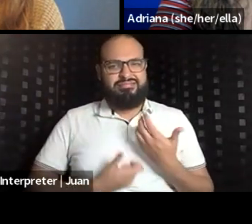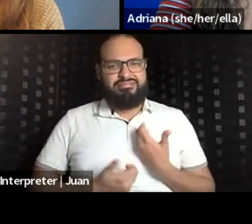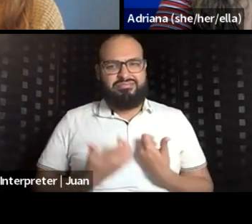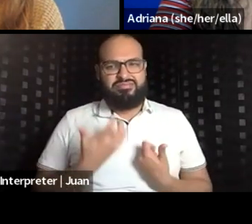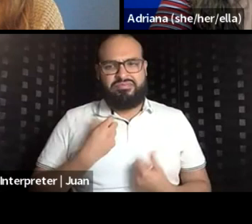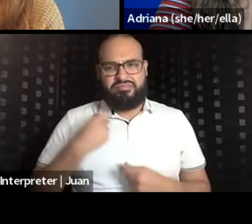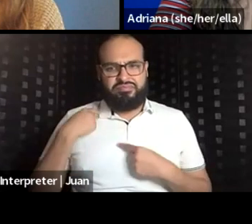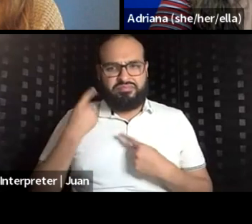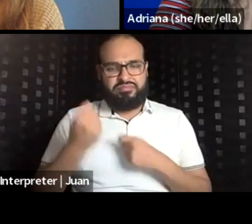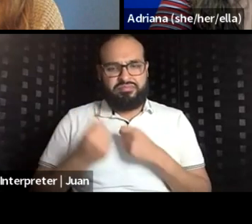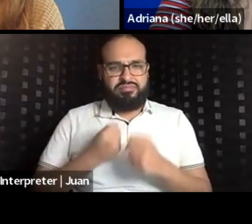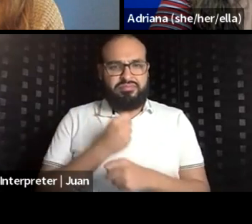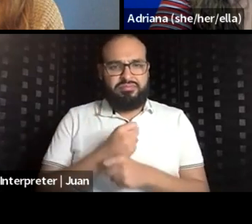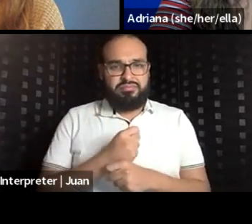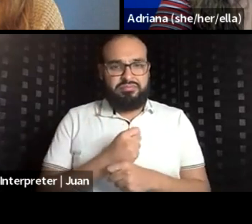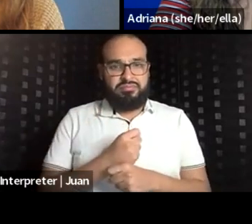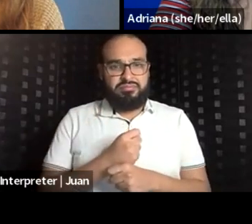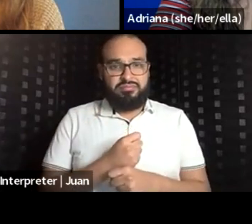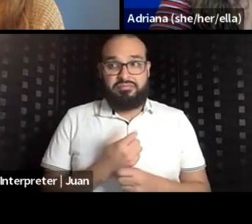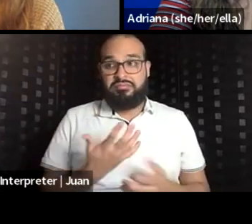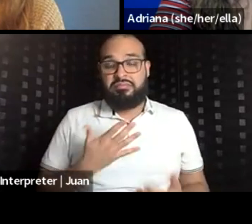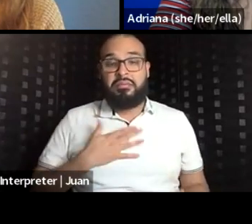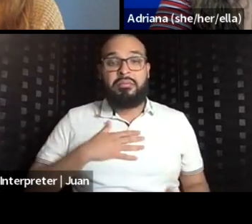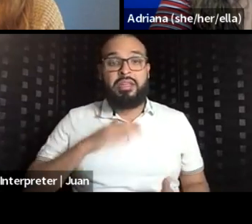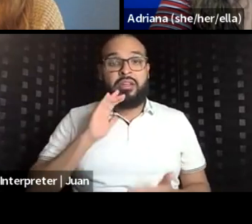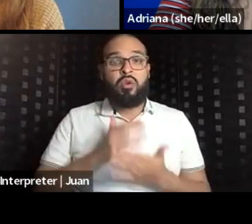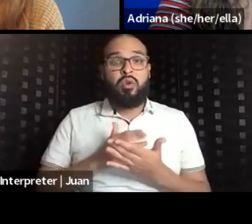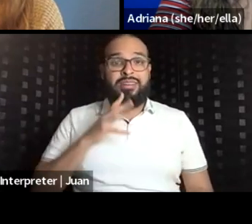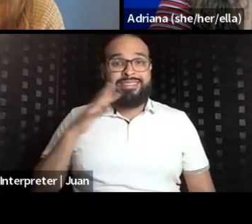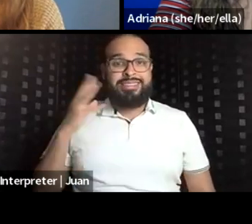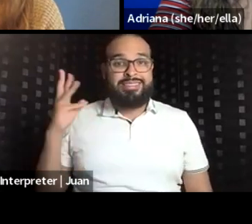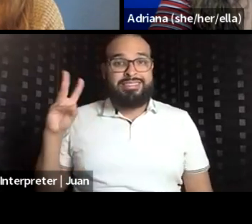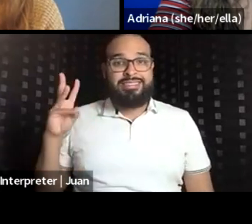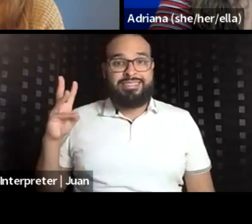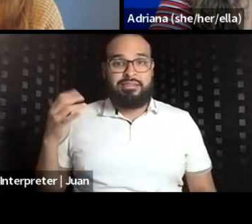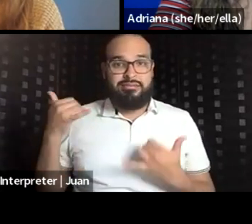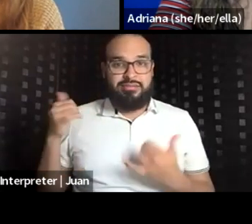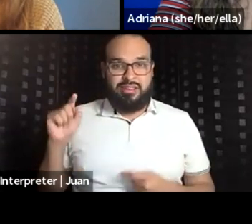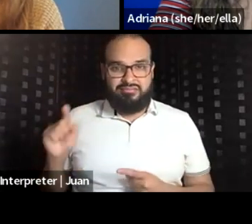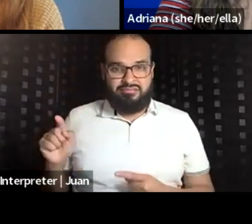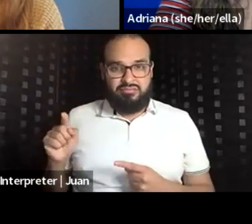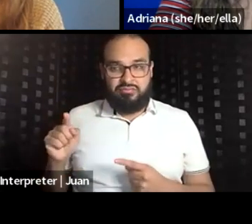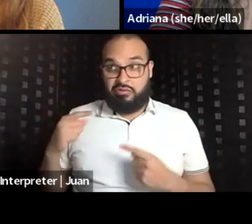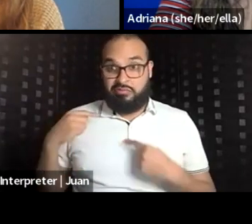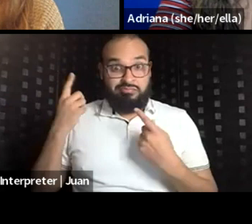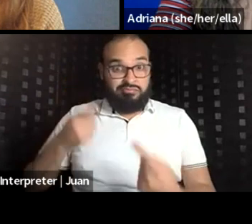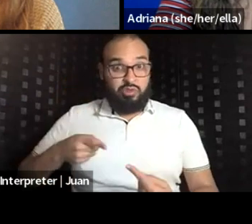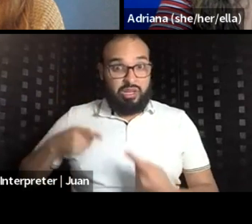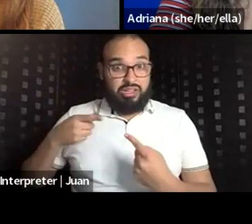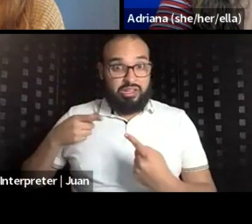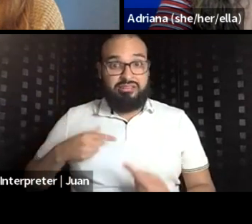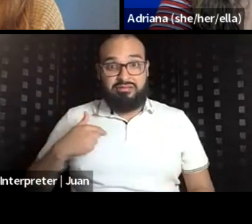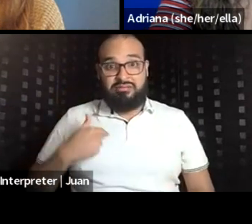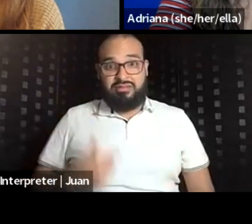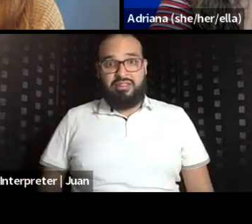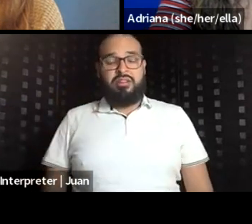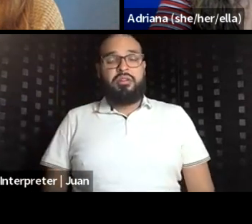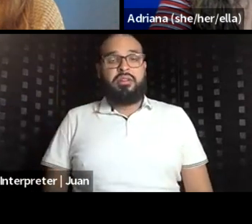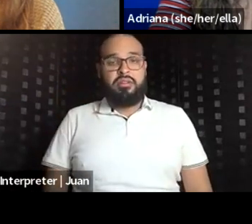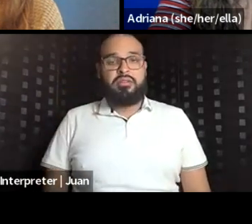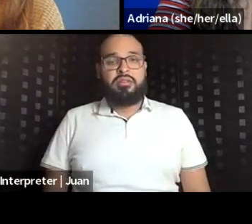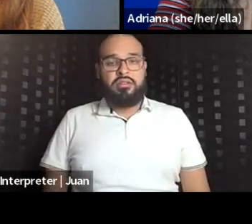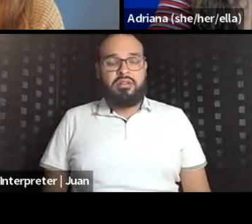years, because my daughter is 16. So it's, you know, it's literally years that I've been struggling with this. And